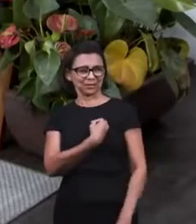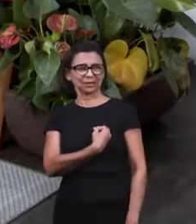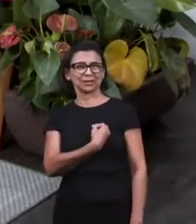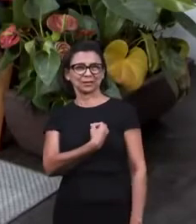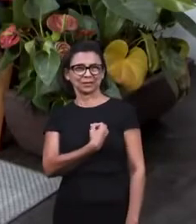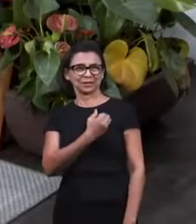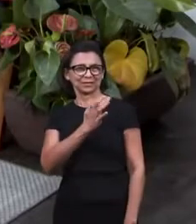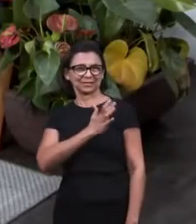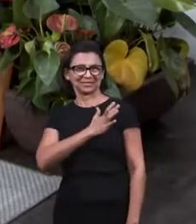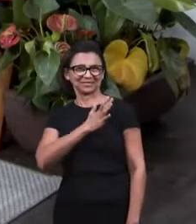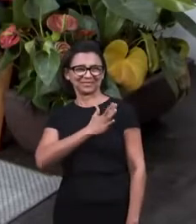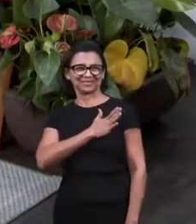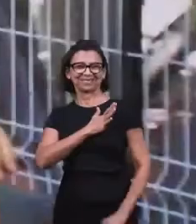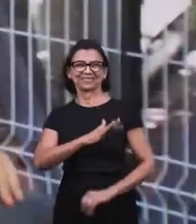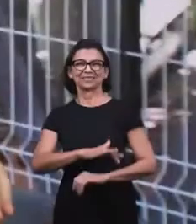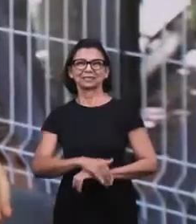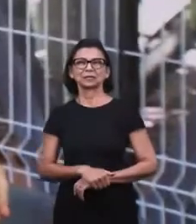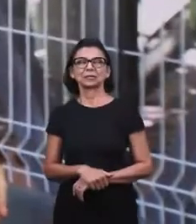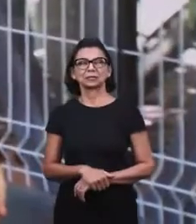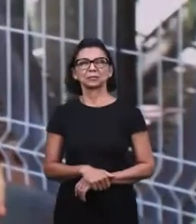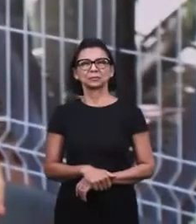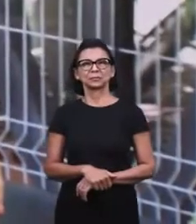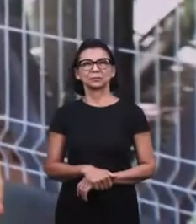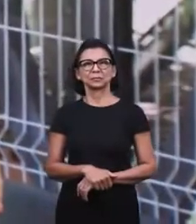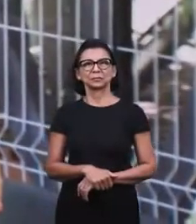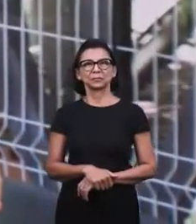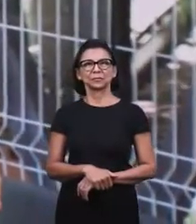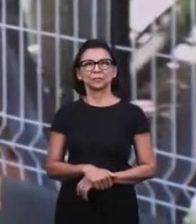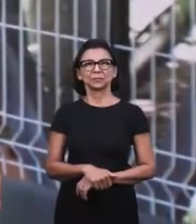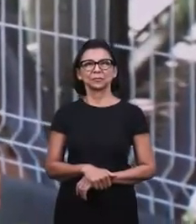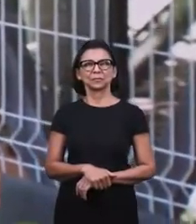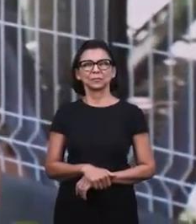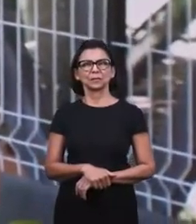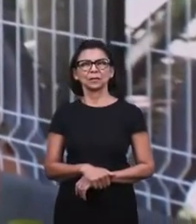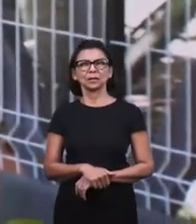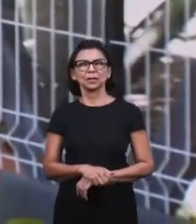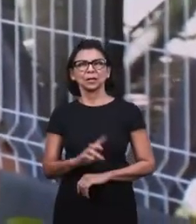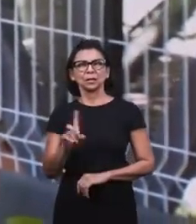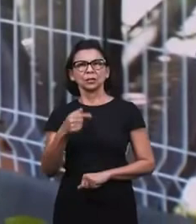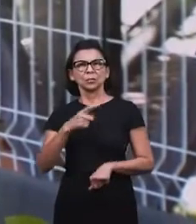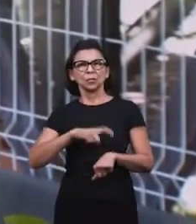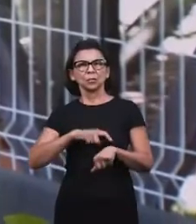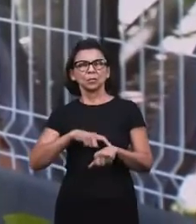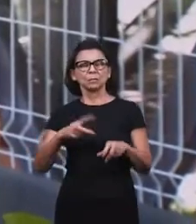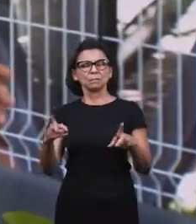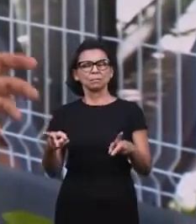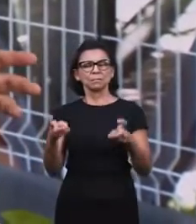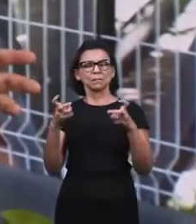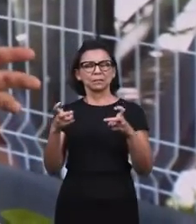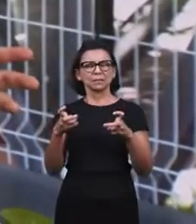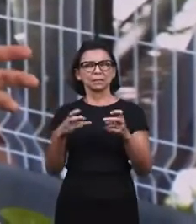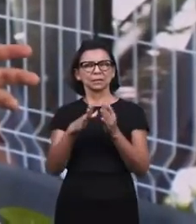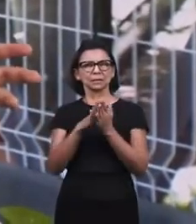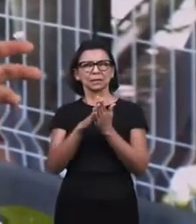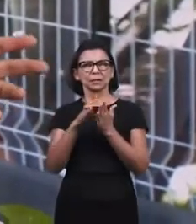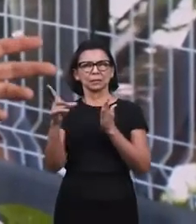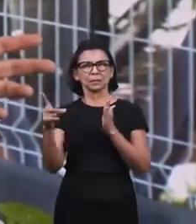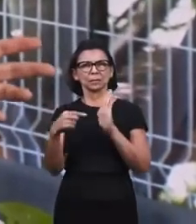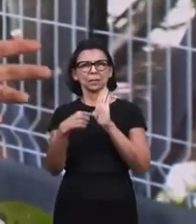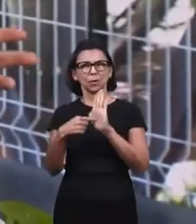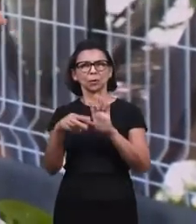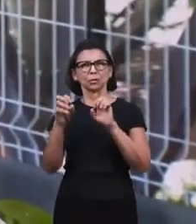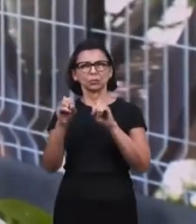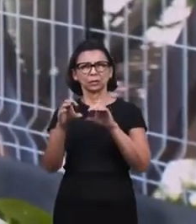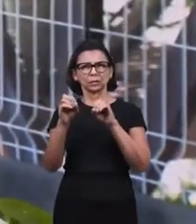in our hearts. From the moment we realize. The biblical teaching. That the